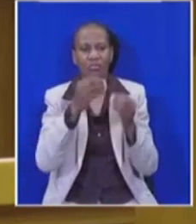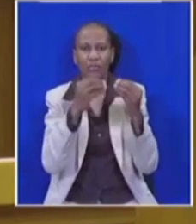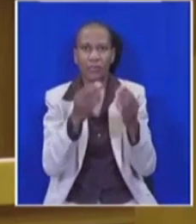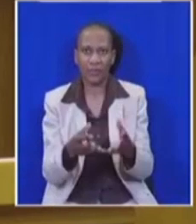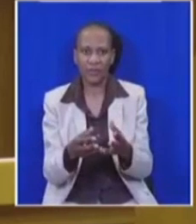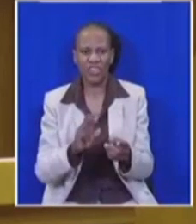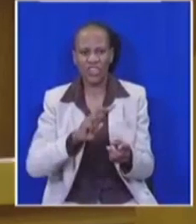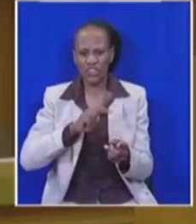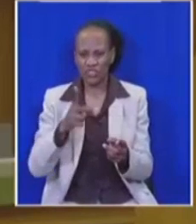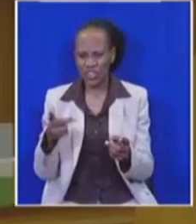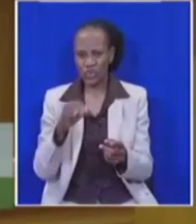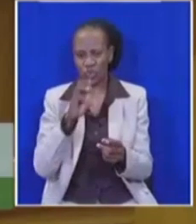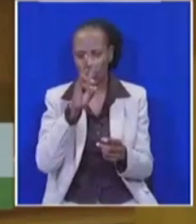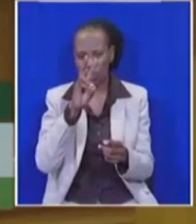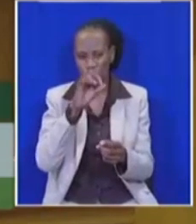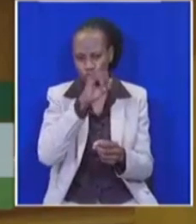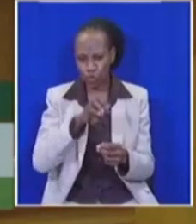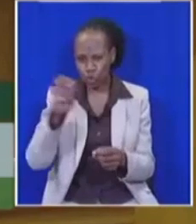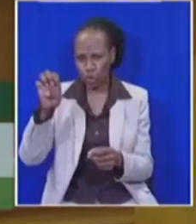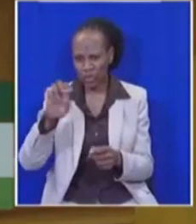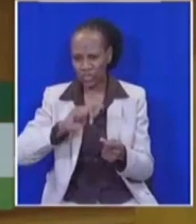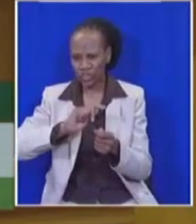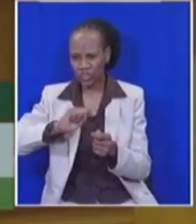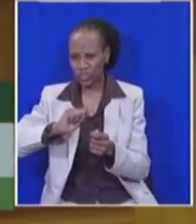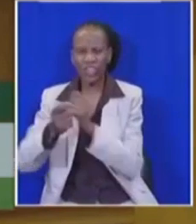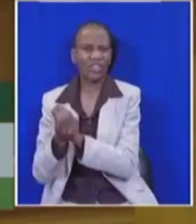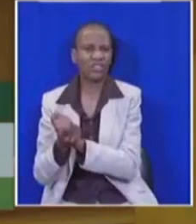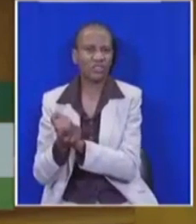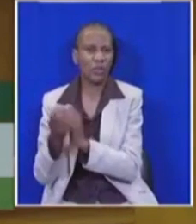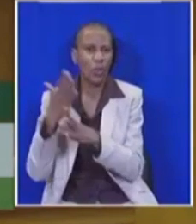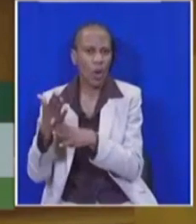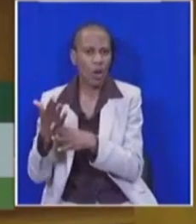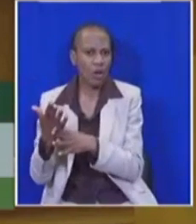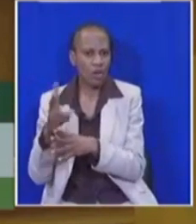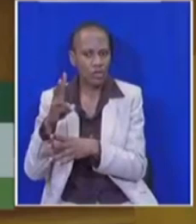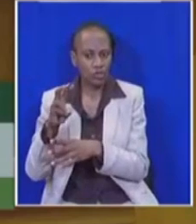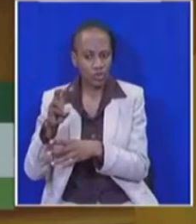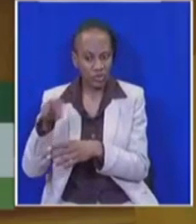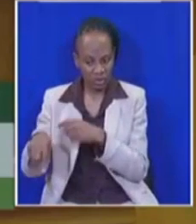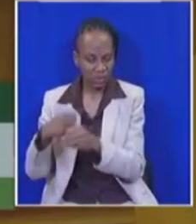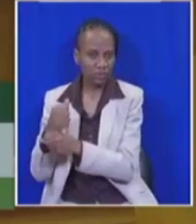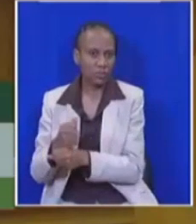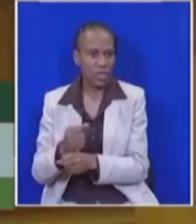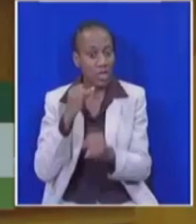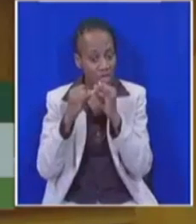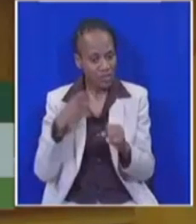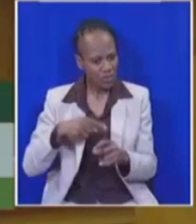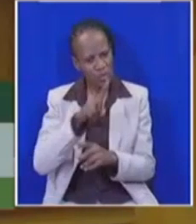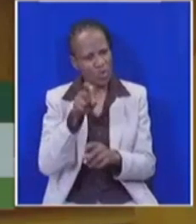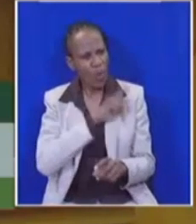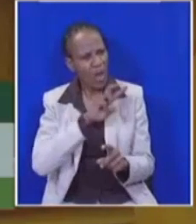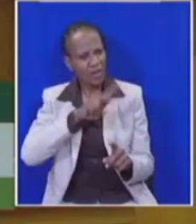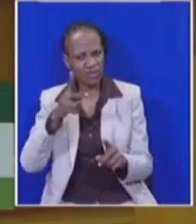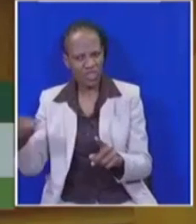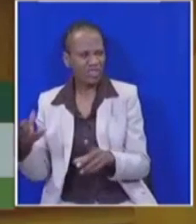changed employment in June 2016 and went to the State Security Agency as an analyst. When asked in the interview why she had changed jobs for what